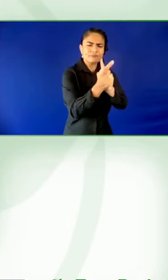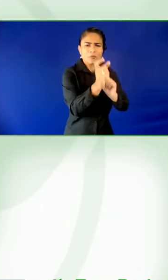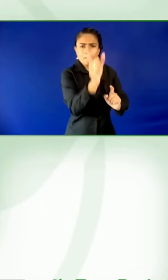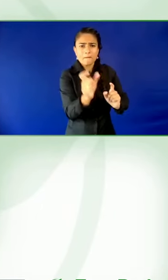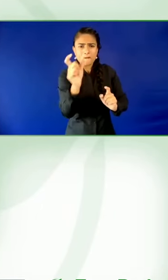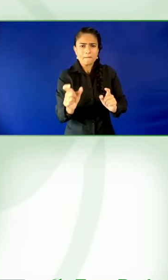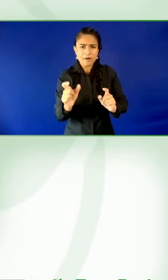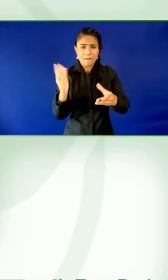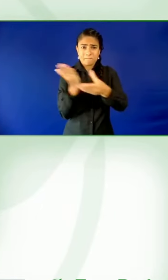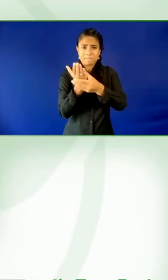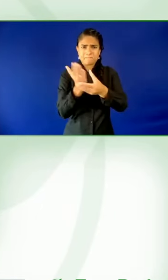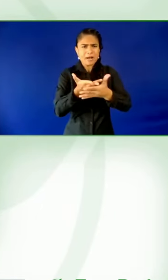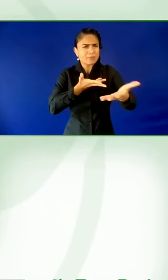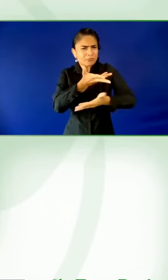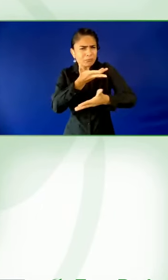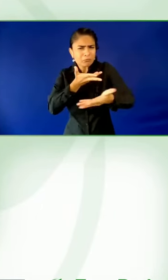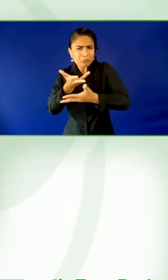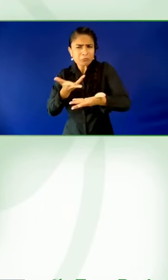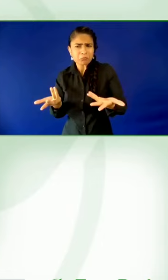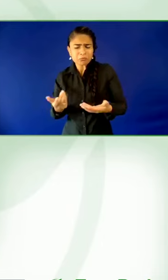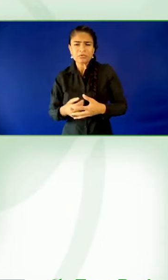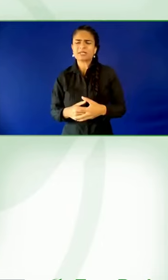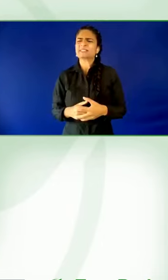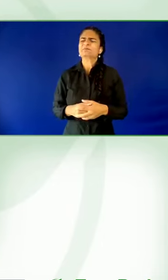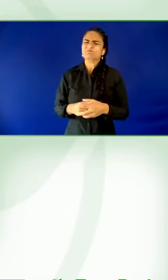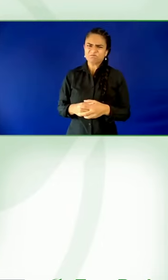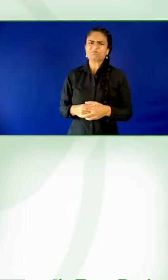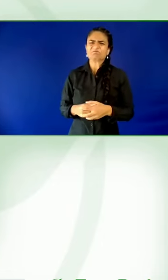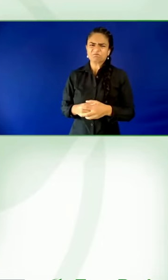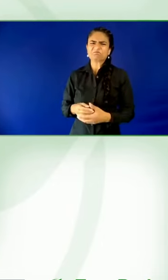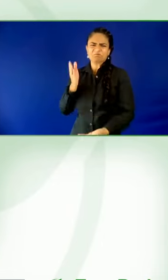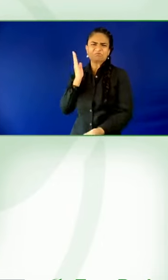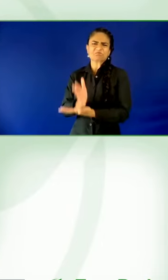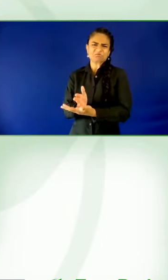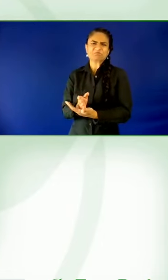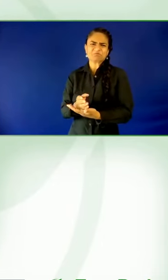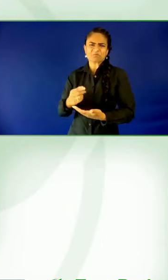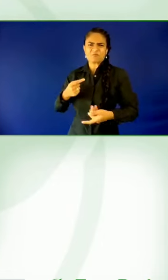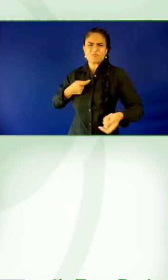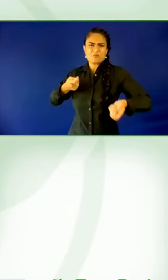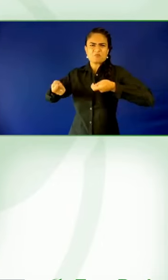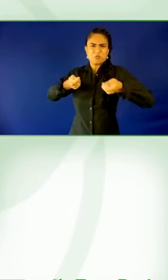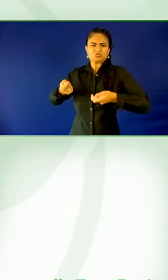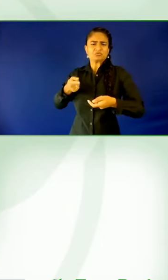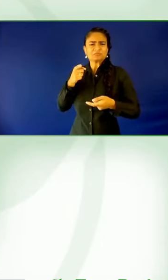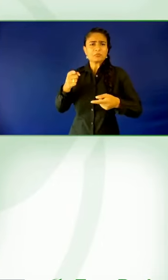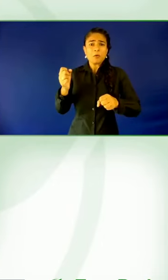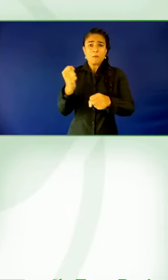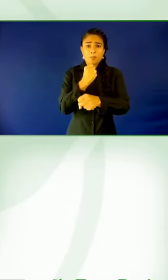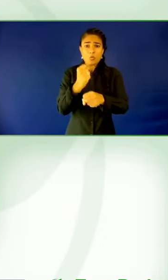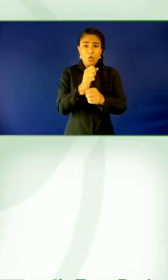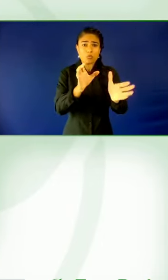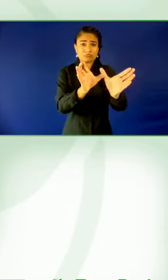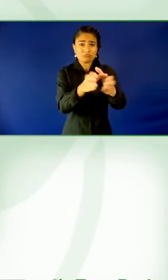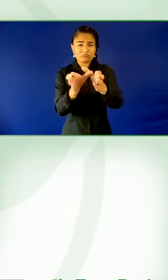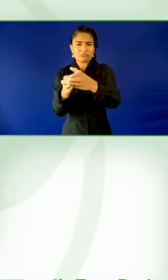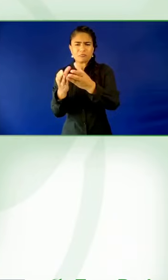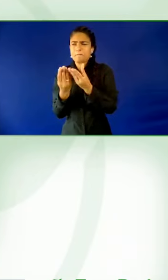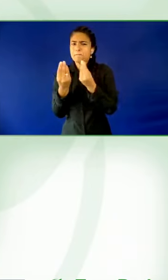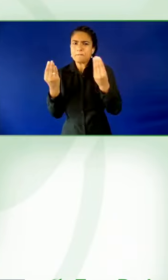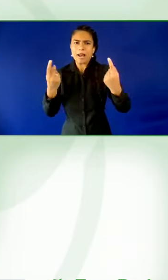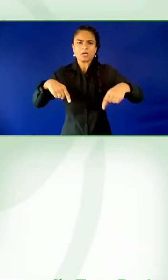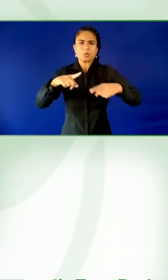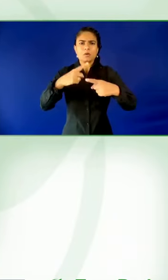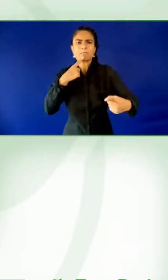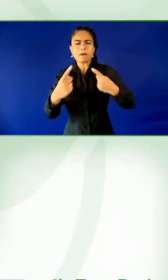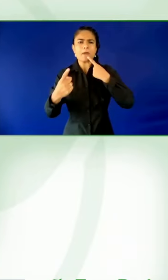of one that came out of the tourism sector. A hotel had made fantastic adjustments as part of a renovation to